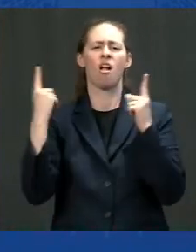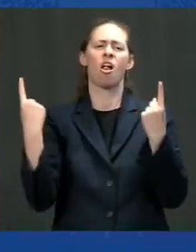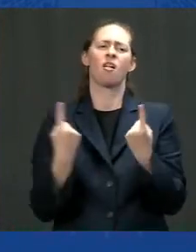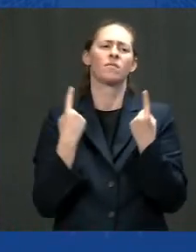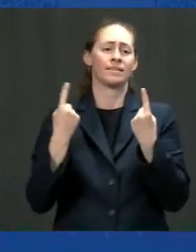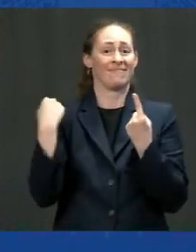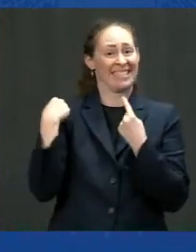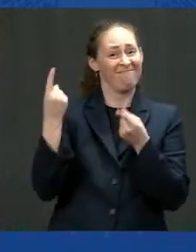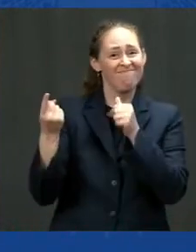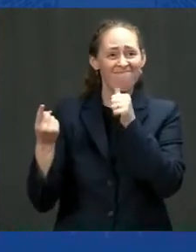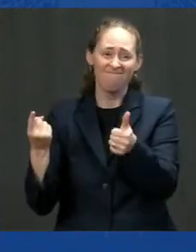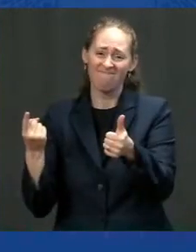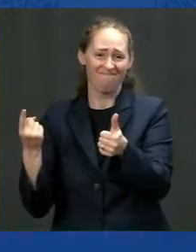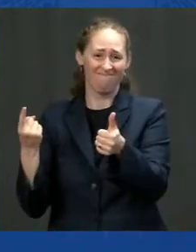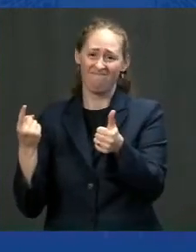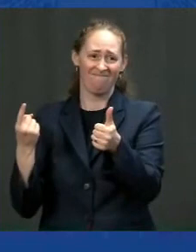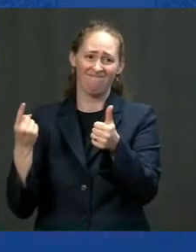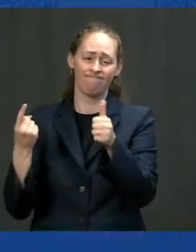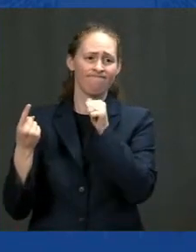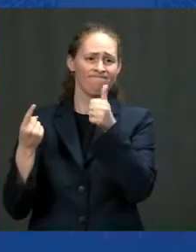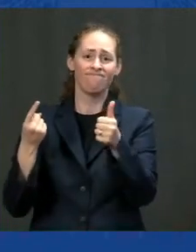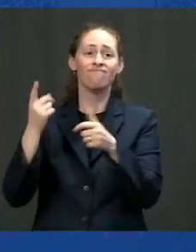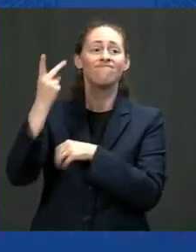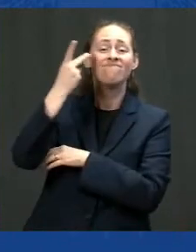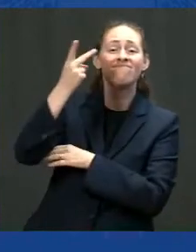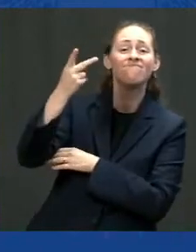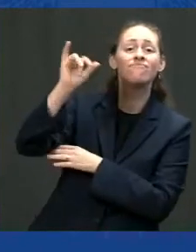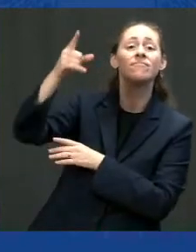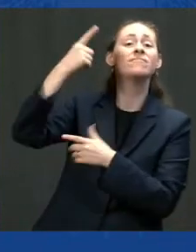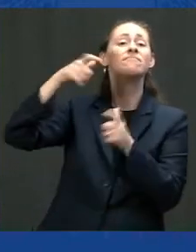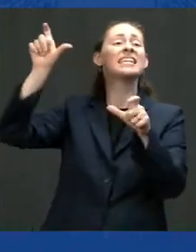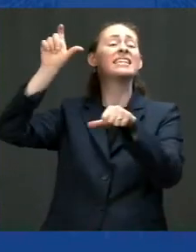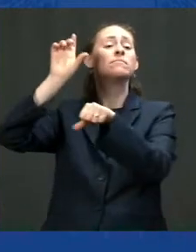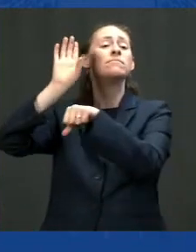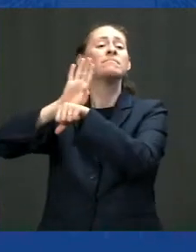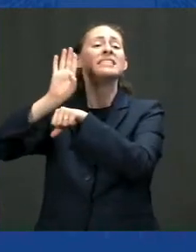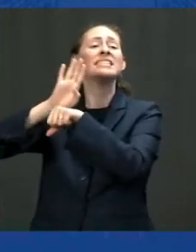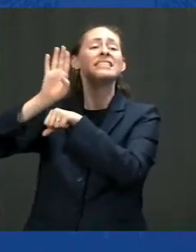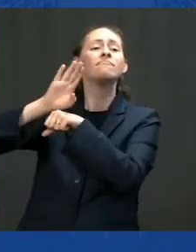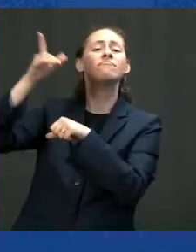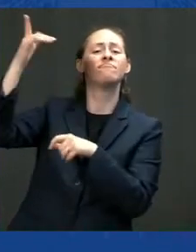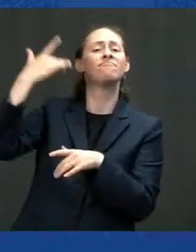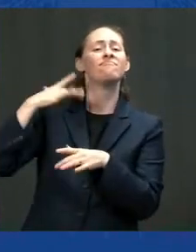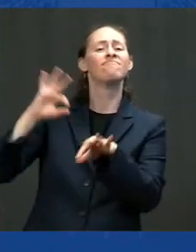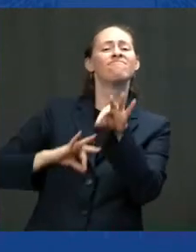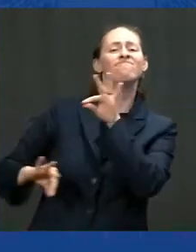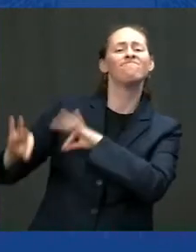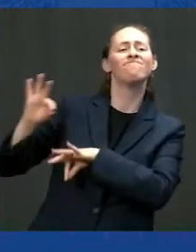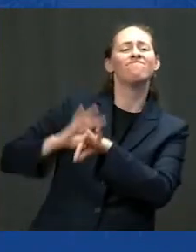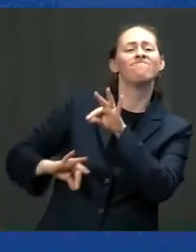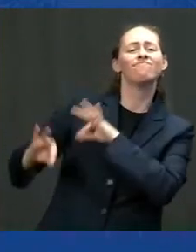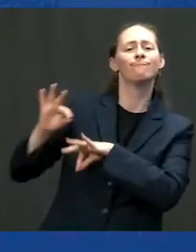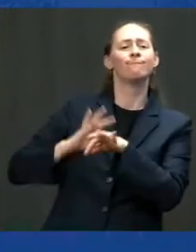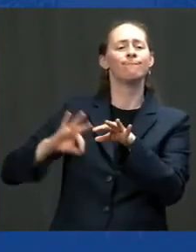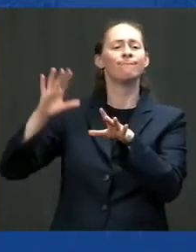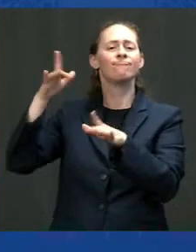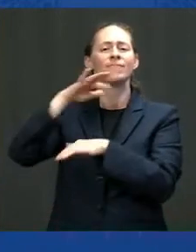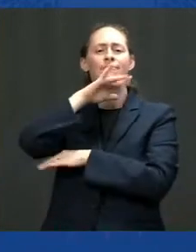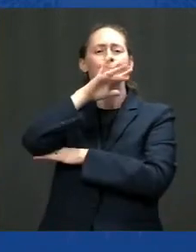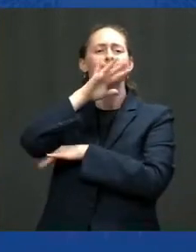corporations great for the very wealthy folks at the top those 55 major corporations